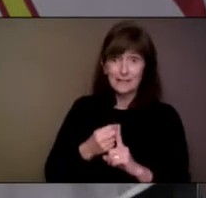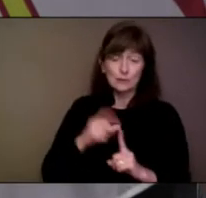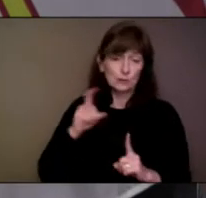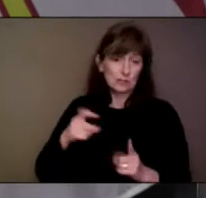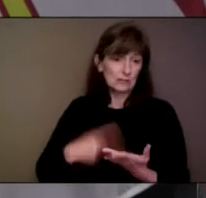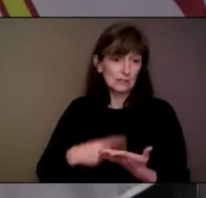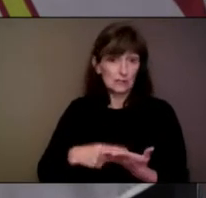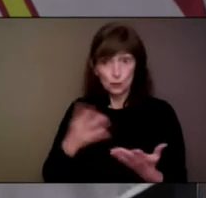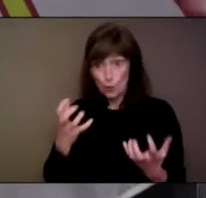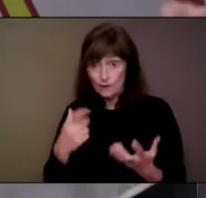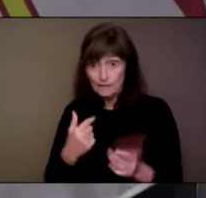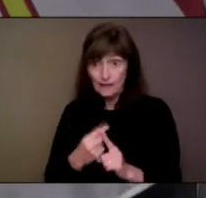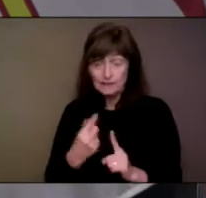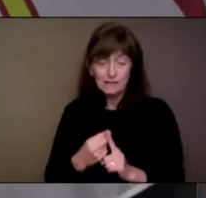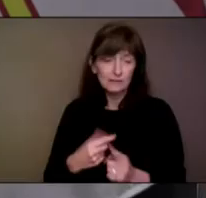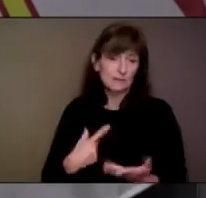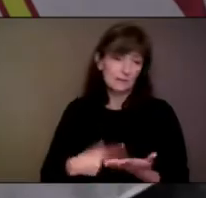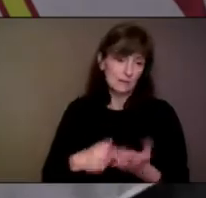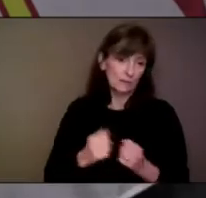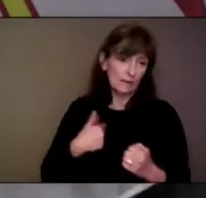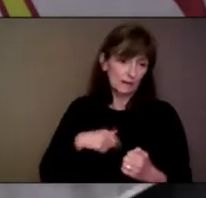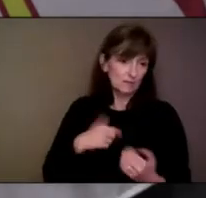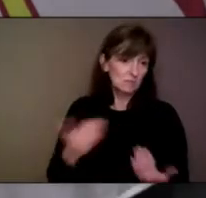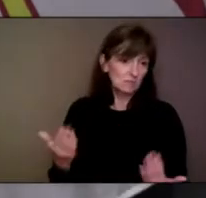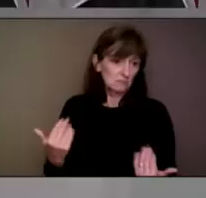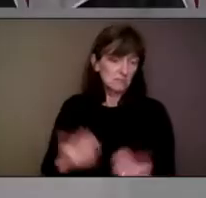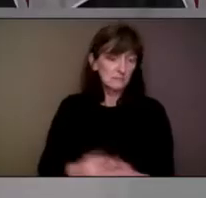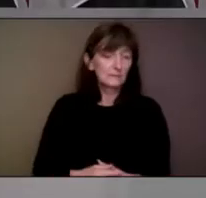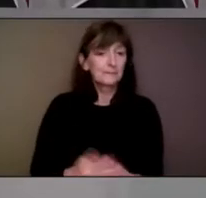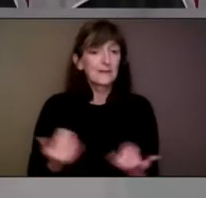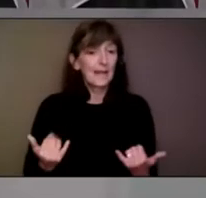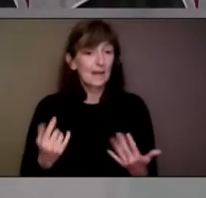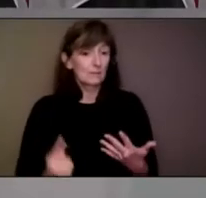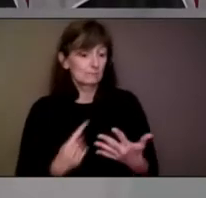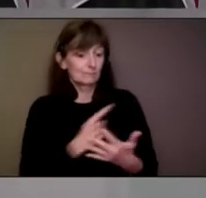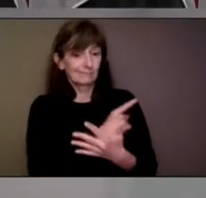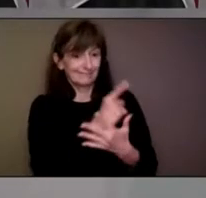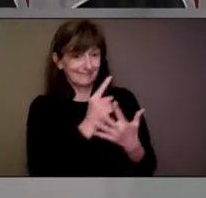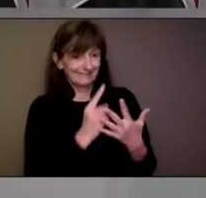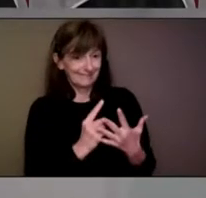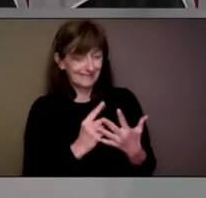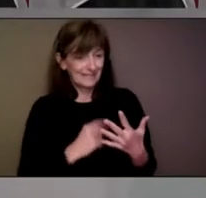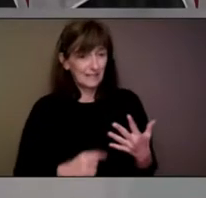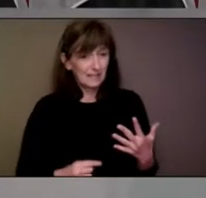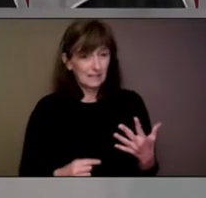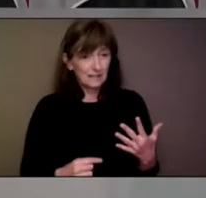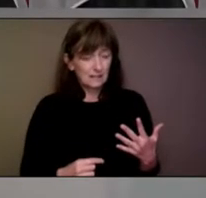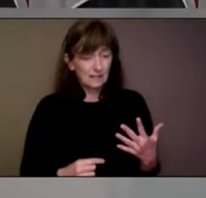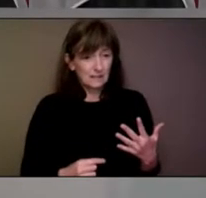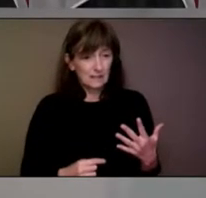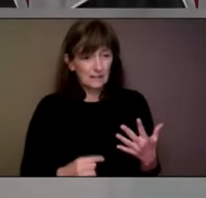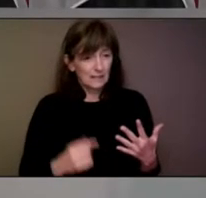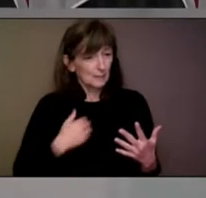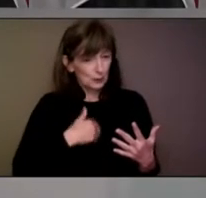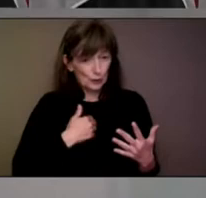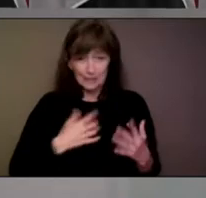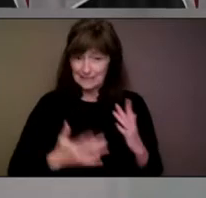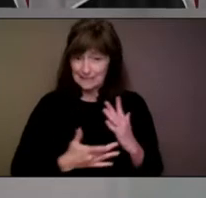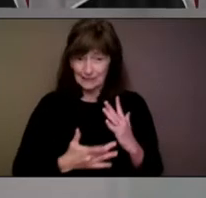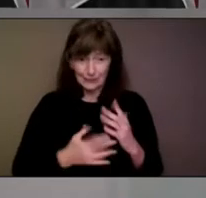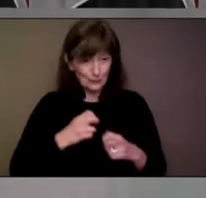Thank you. I will now go back for each reporter to see if you have one final question. I do understand we maybe have some technical difficulties still,